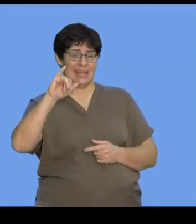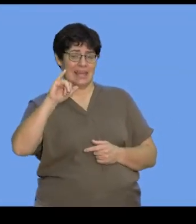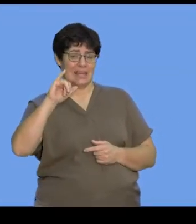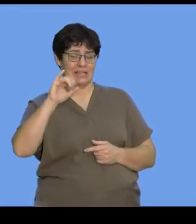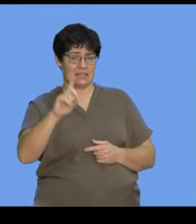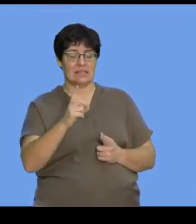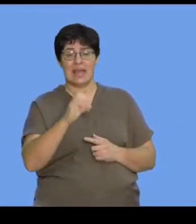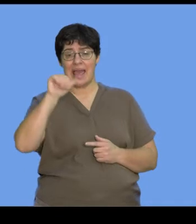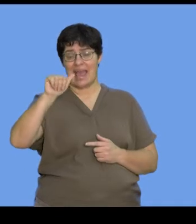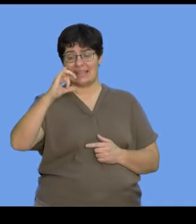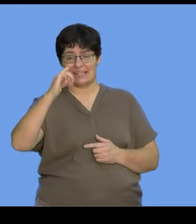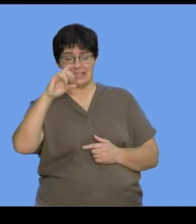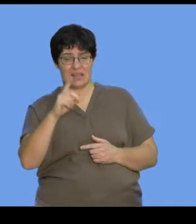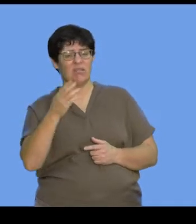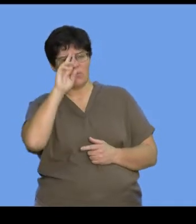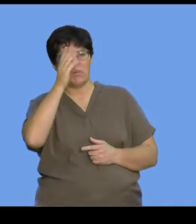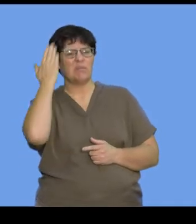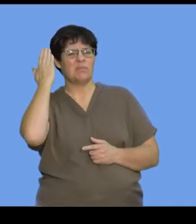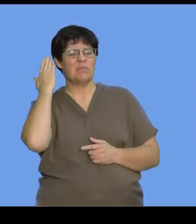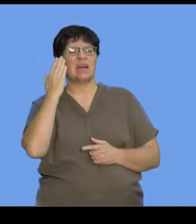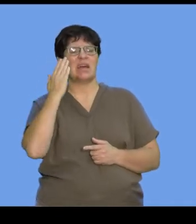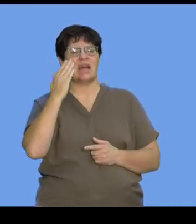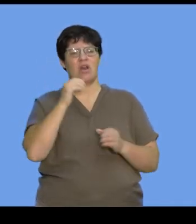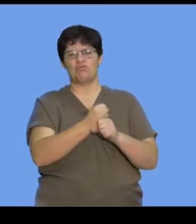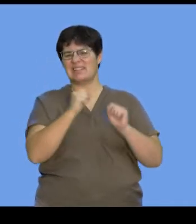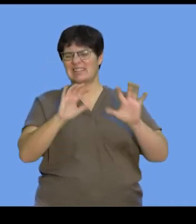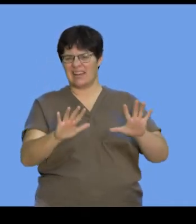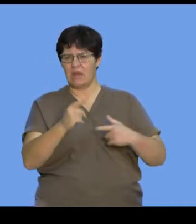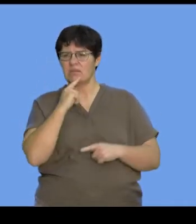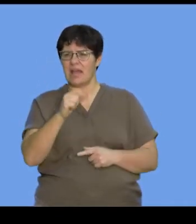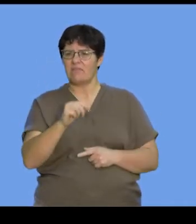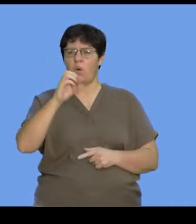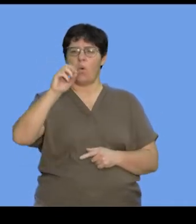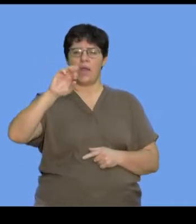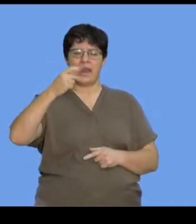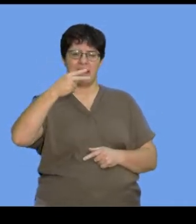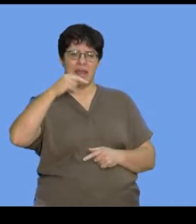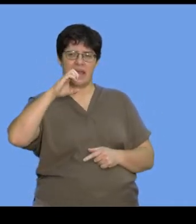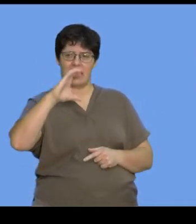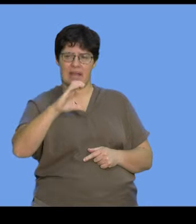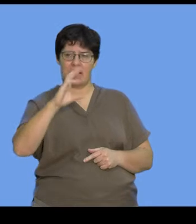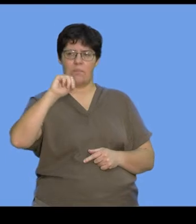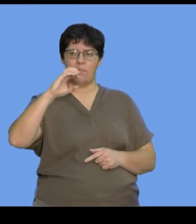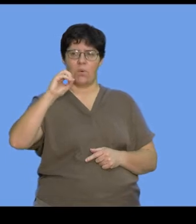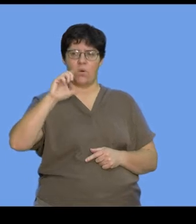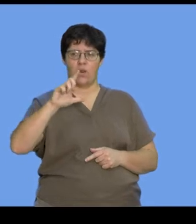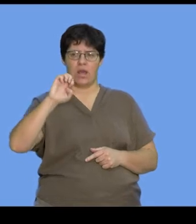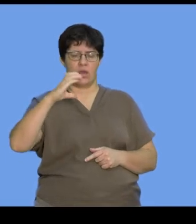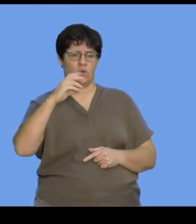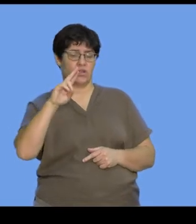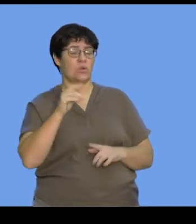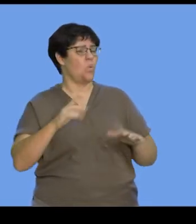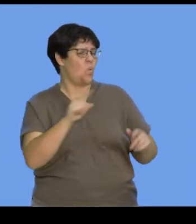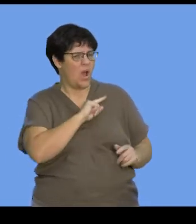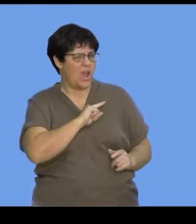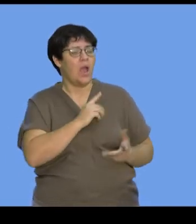if you recollect in grades 10, we mention organic compounds. And these are organic compounds because these are molecules that are produced in the body.